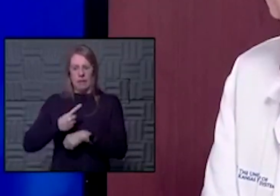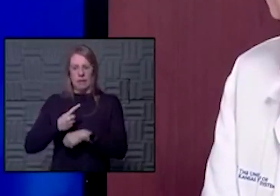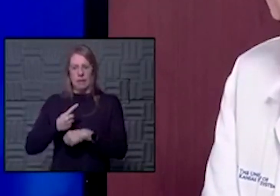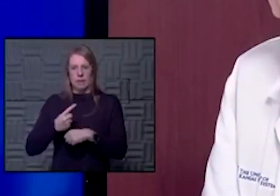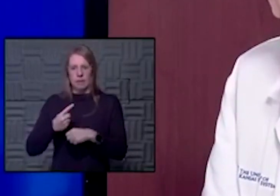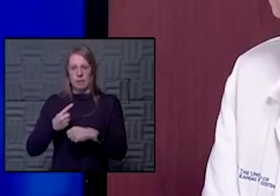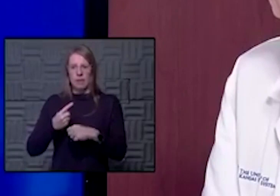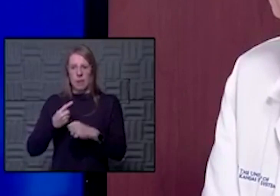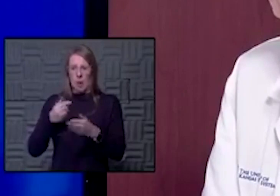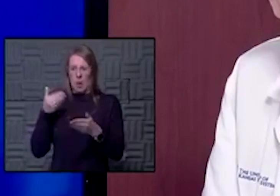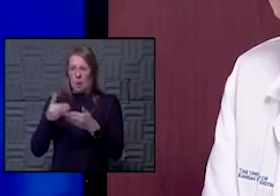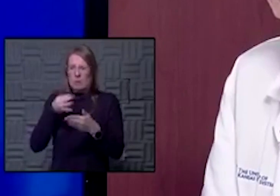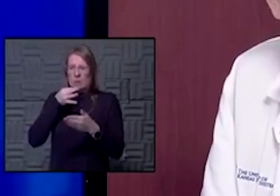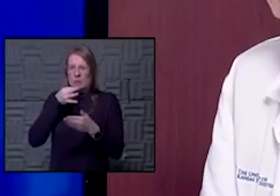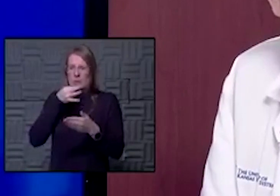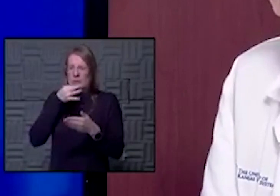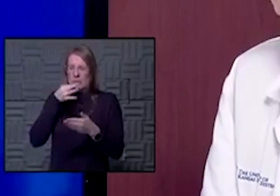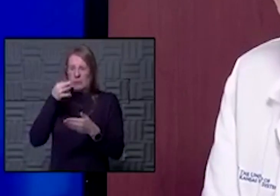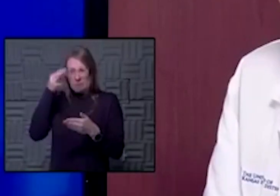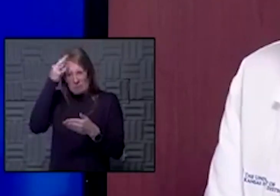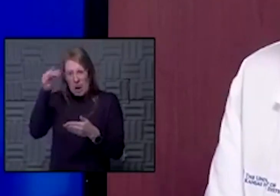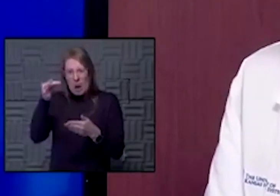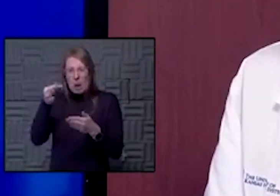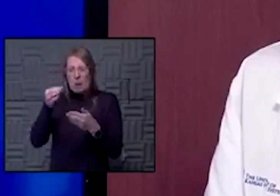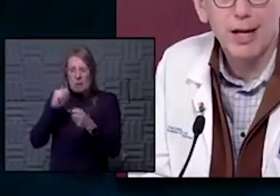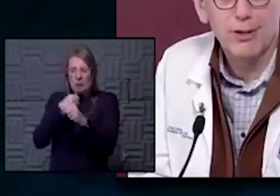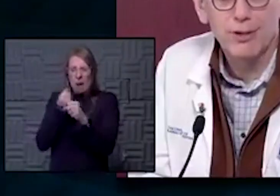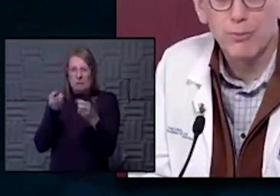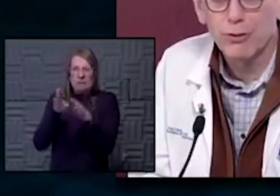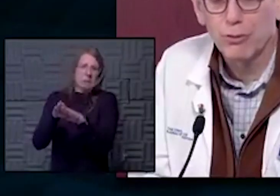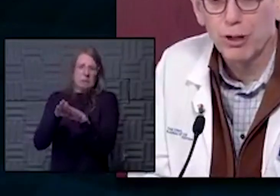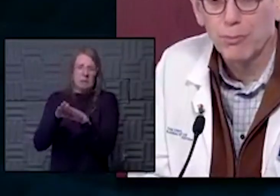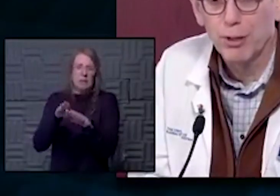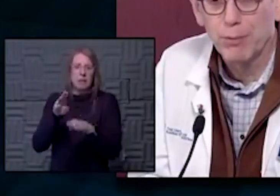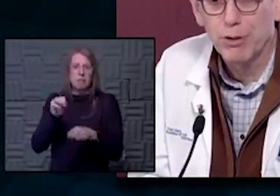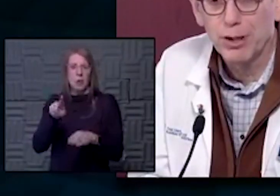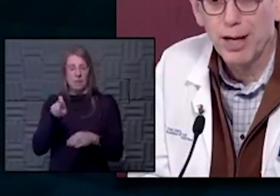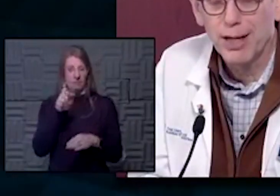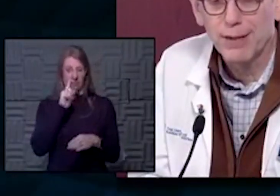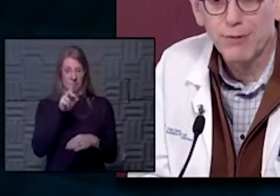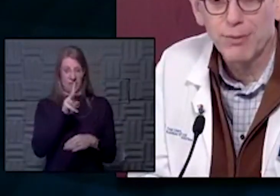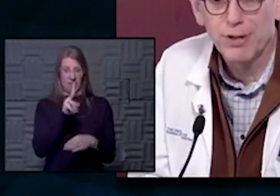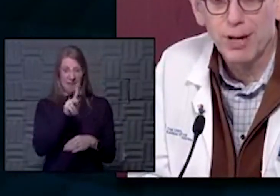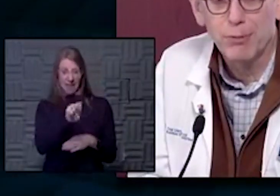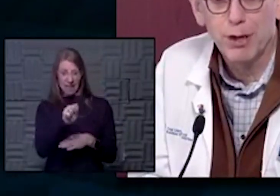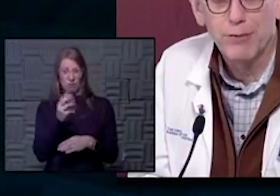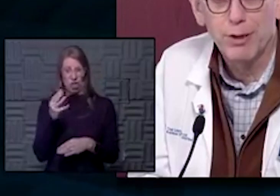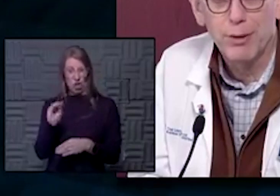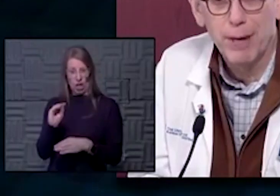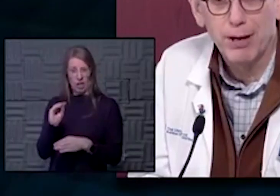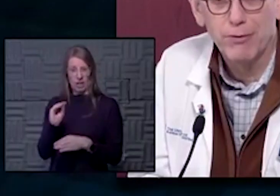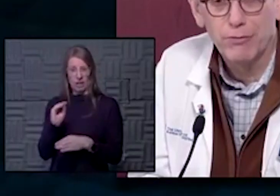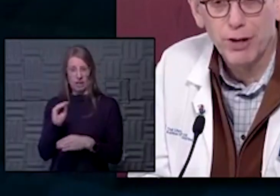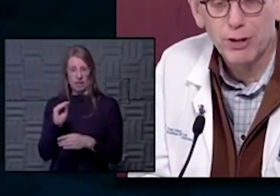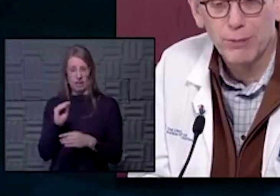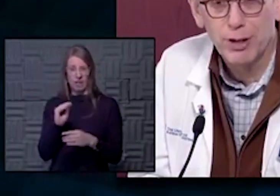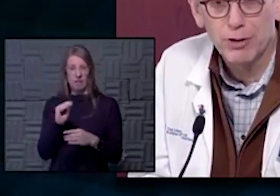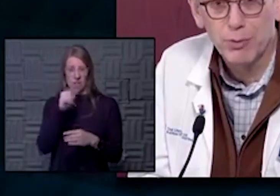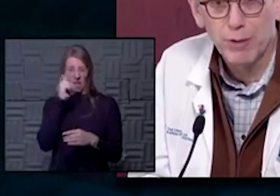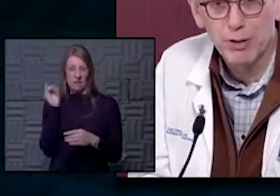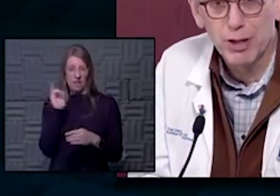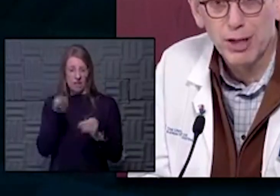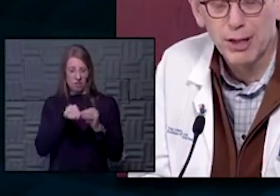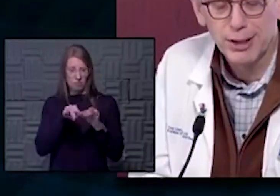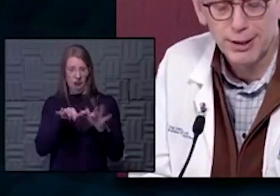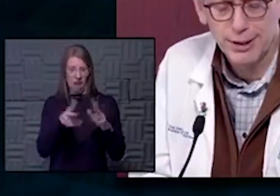back into a lockdown mode. Thoughts about that, David? What do you think Kansas or Missouri could be approaching that from a standpoint of the amount of infection and